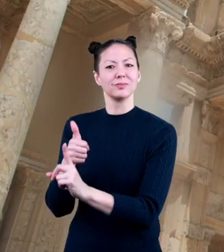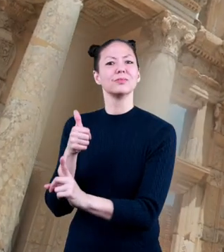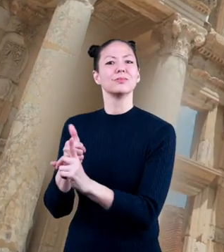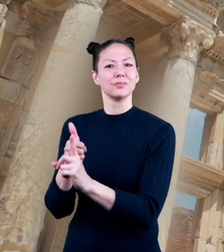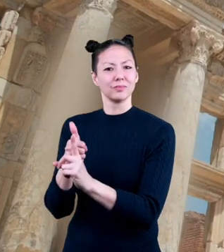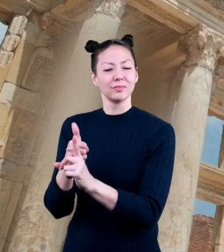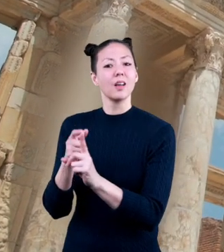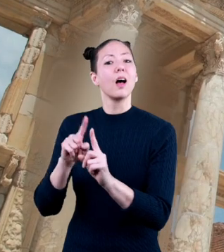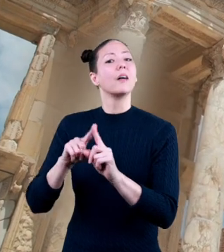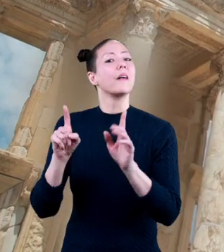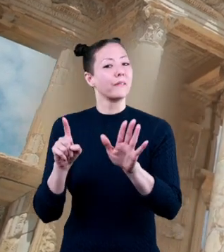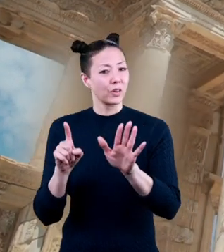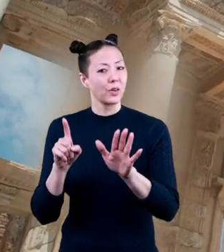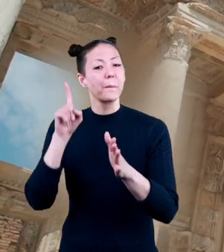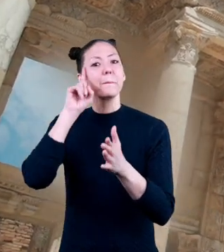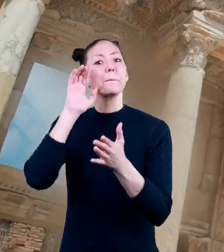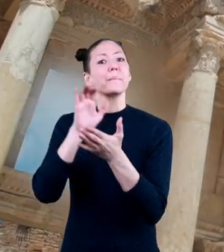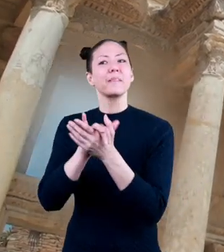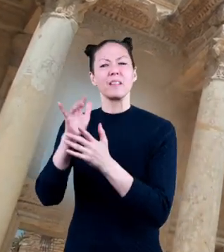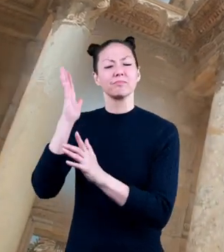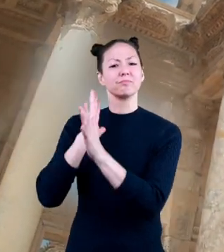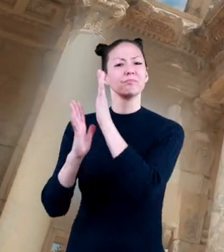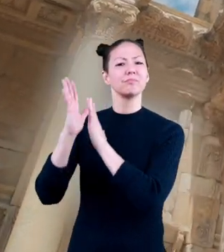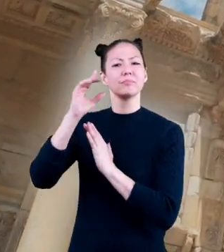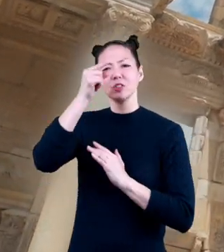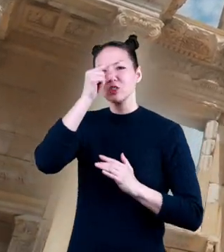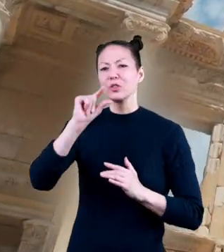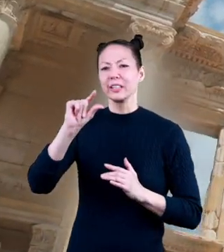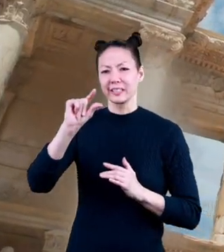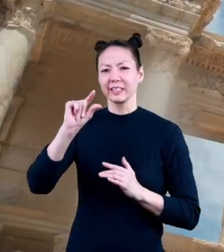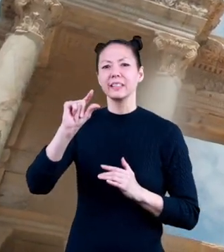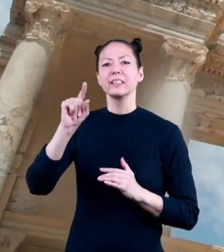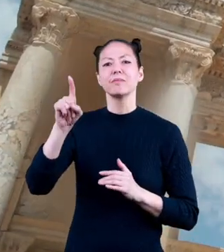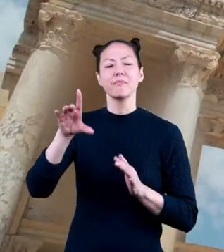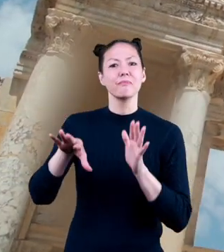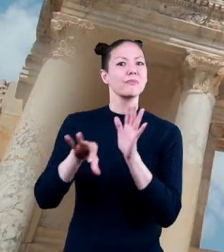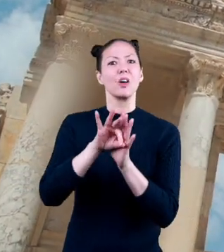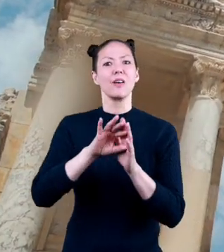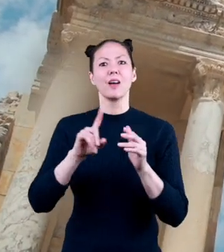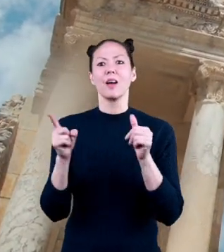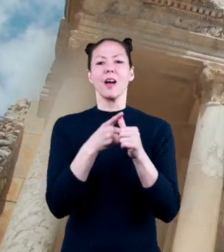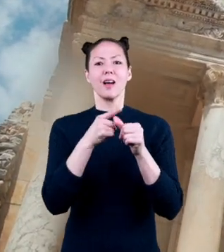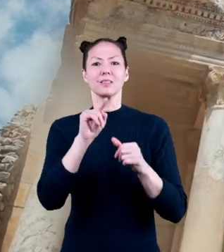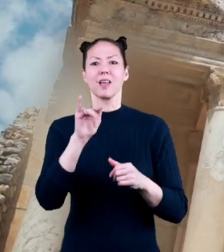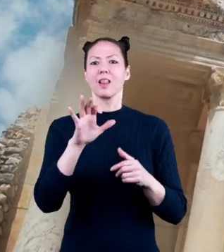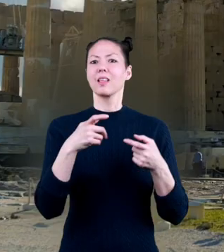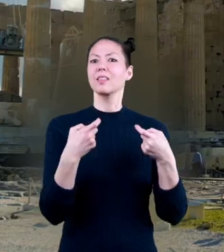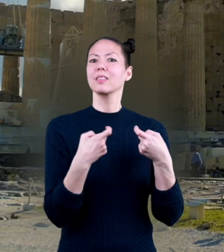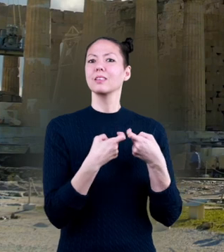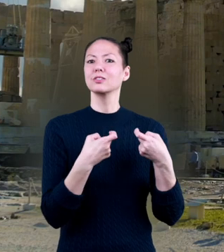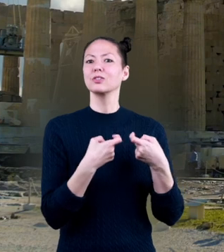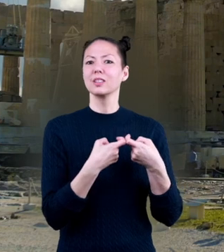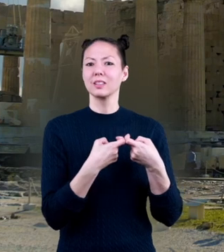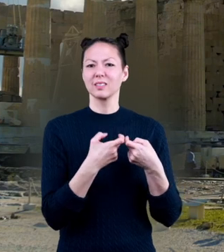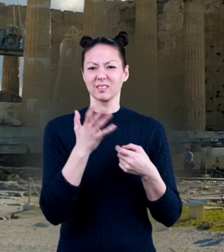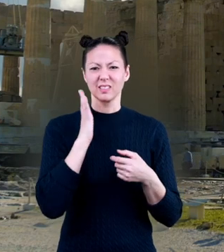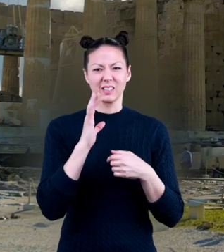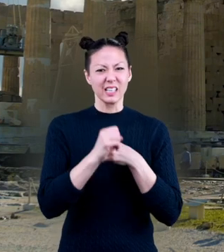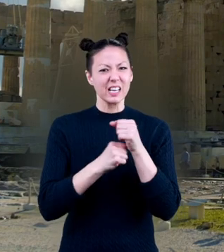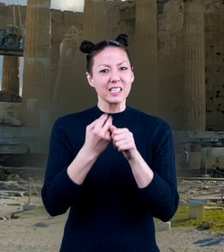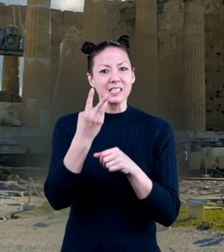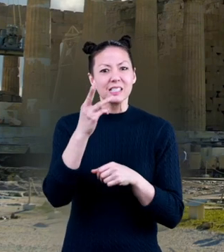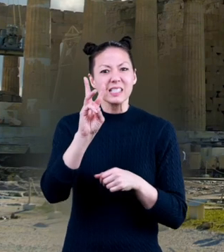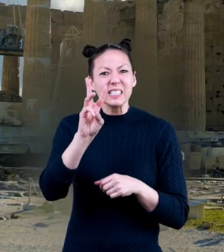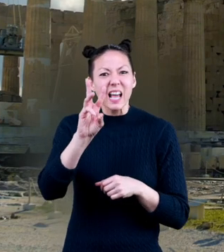However, it is believed that the ancient Greeks first discovered static electricity in 600